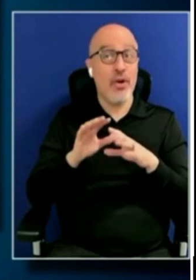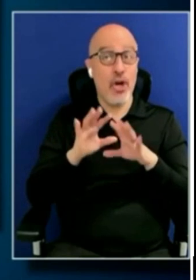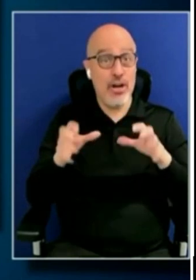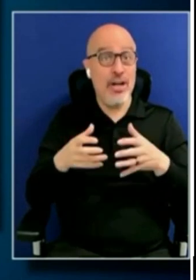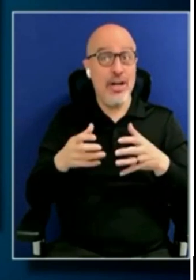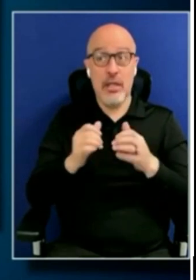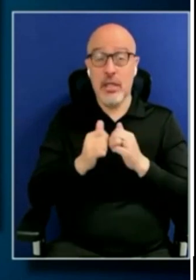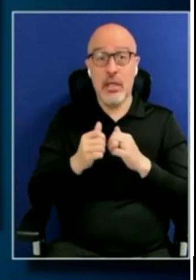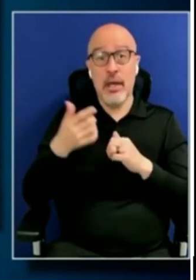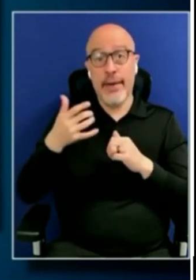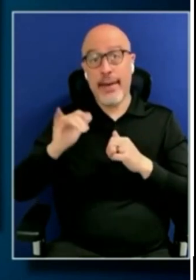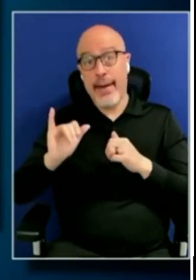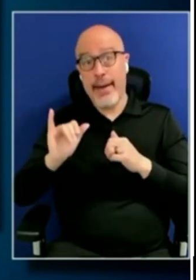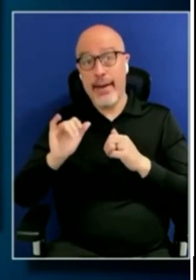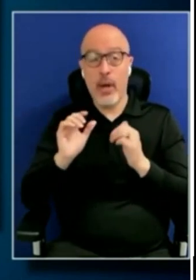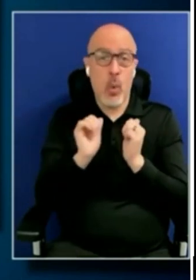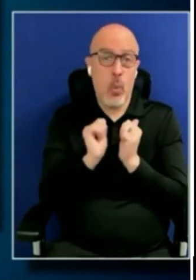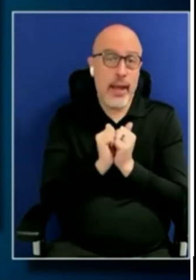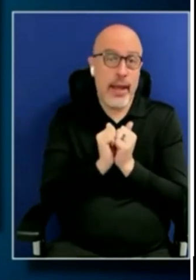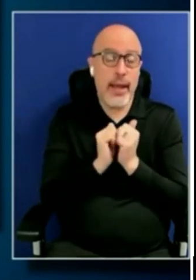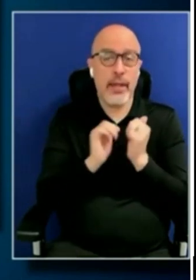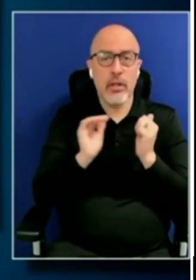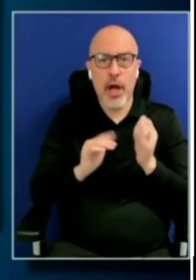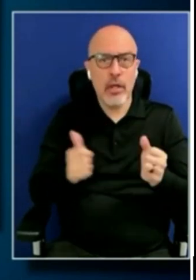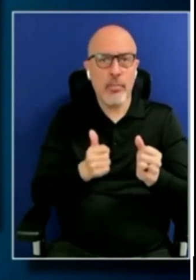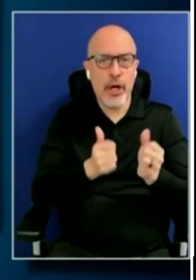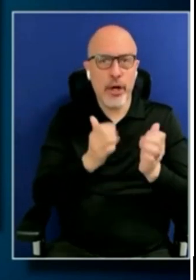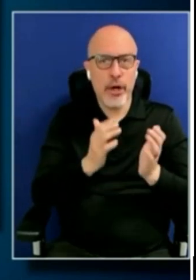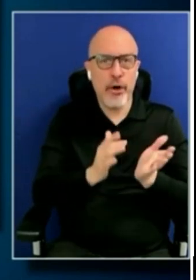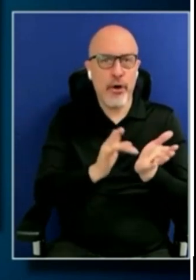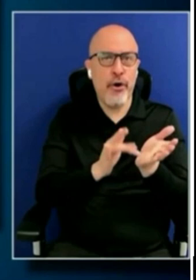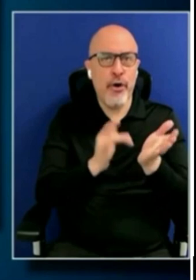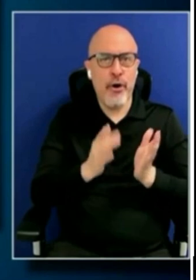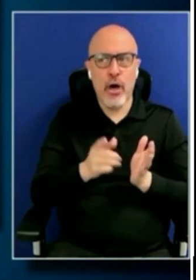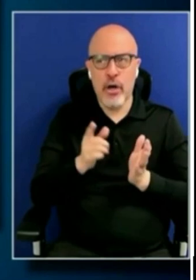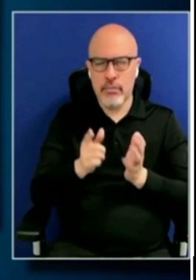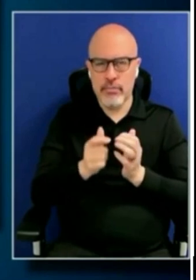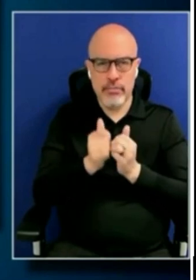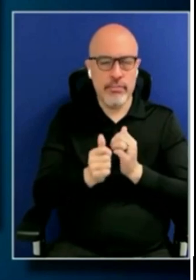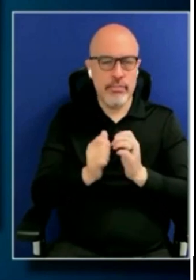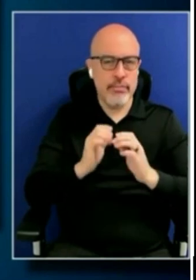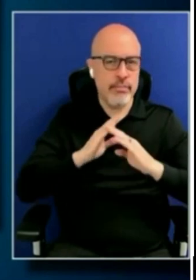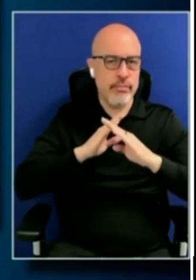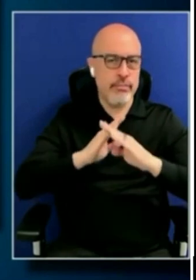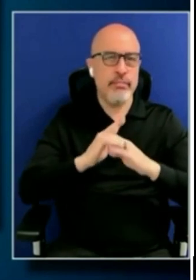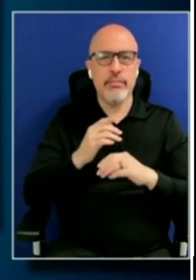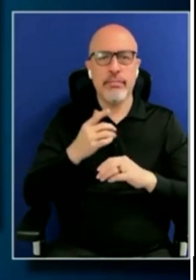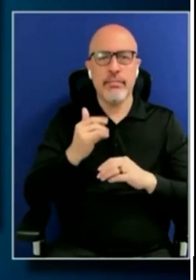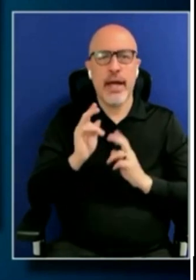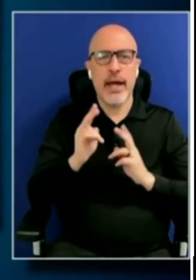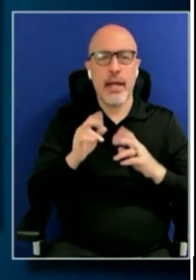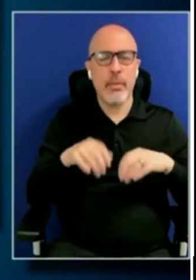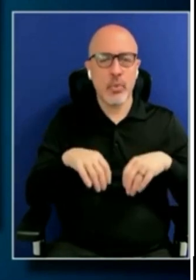with being a child predator, she was able to pass a ban on gay people being able to adopt,